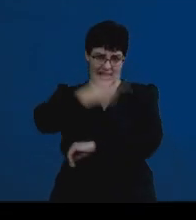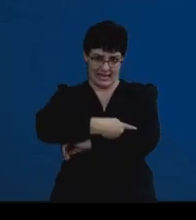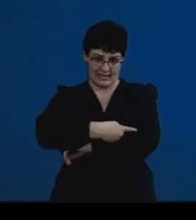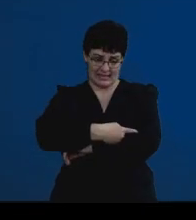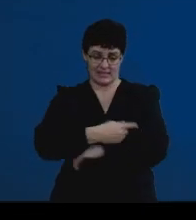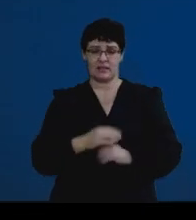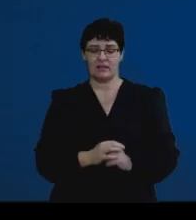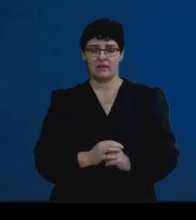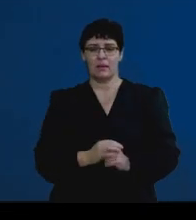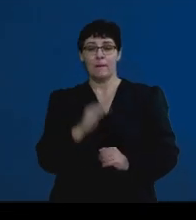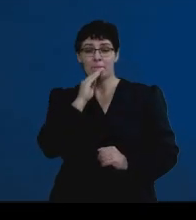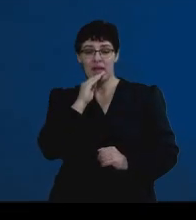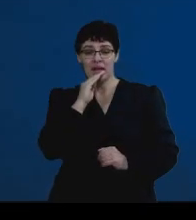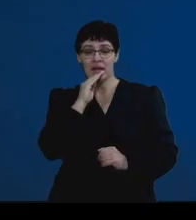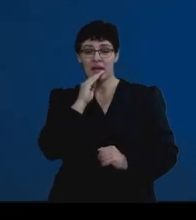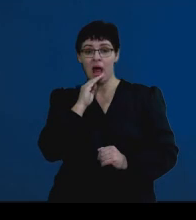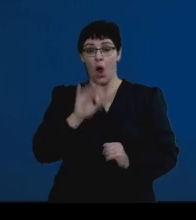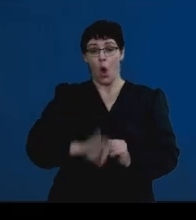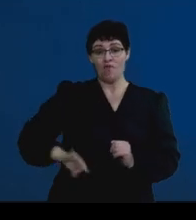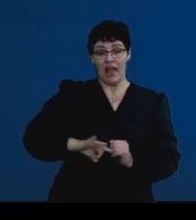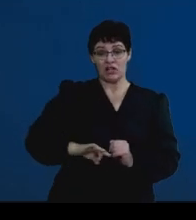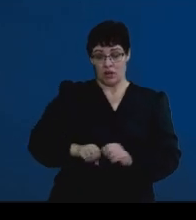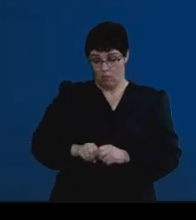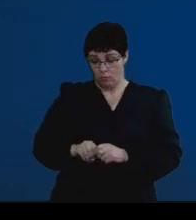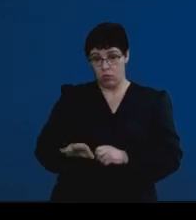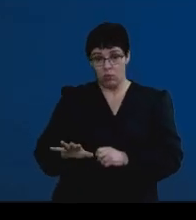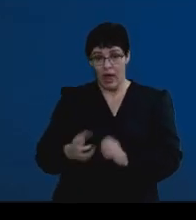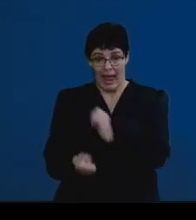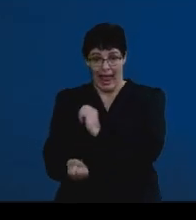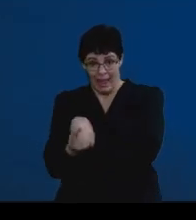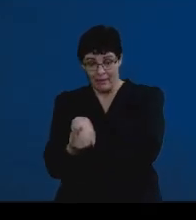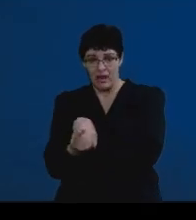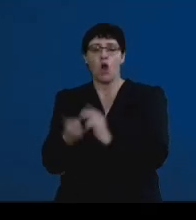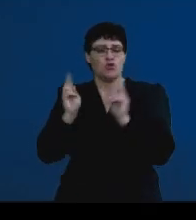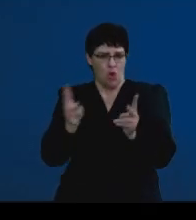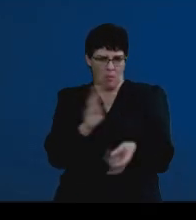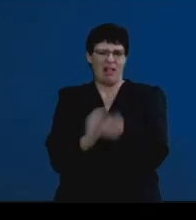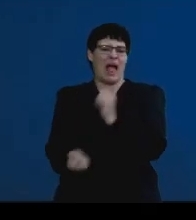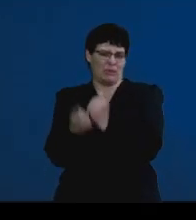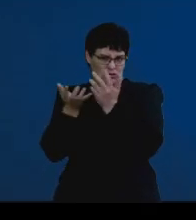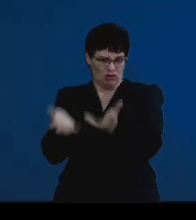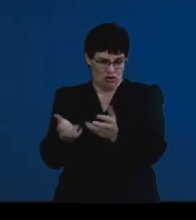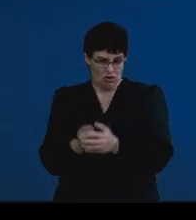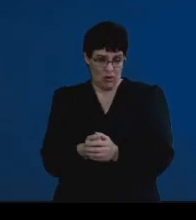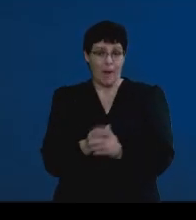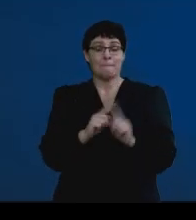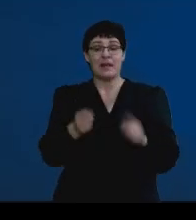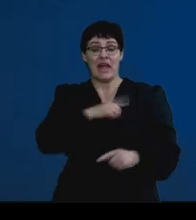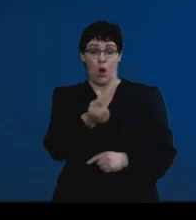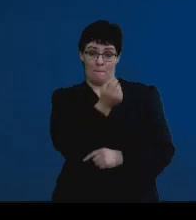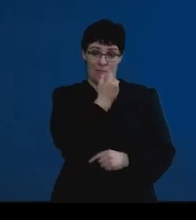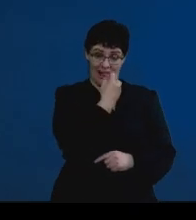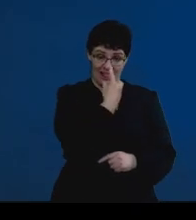possible ovulation would have taken place. Now, what the contraceptive pill does with progesterone is that it prevents